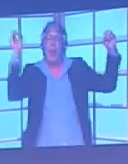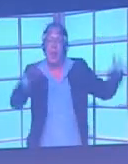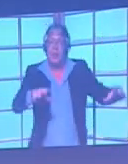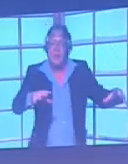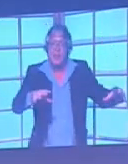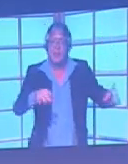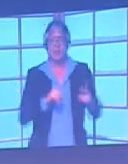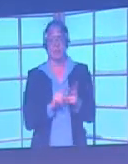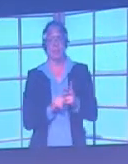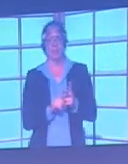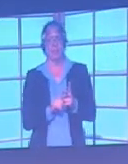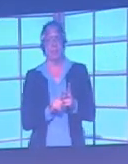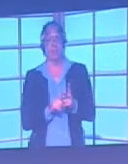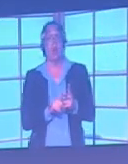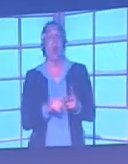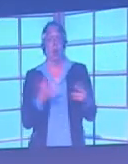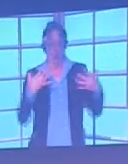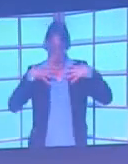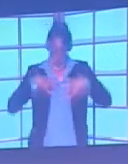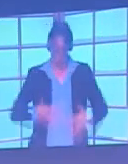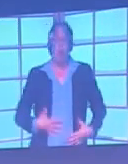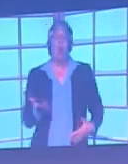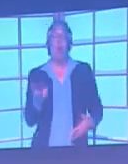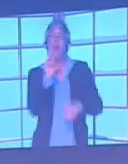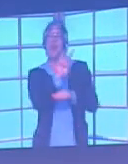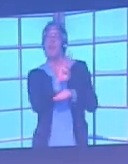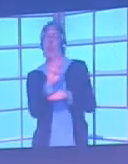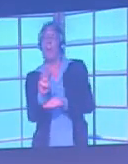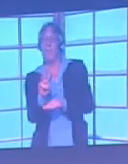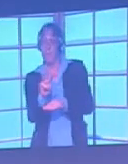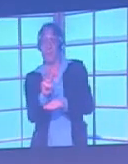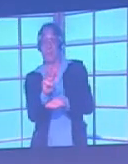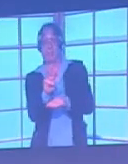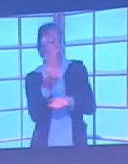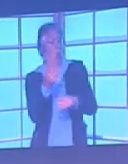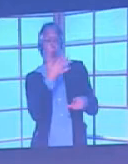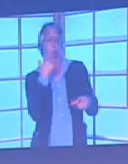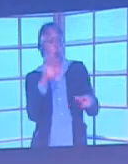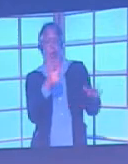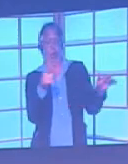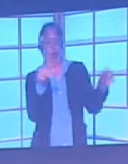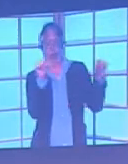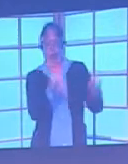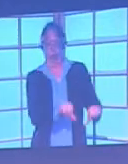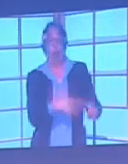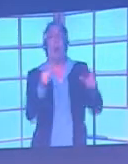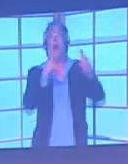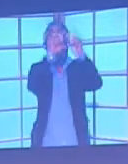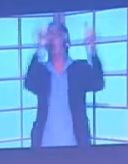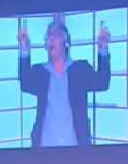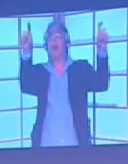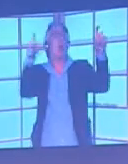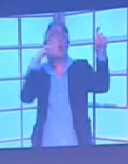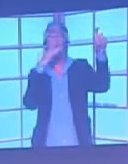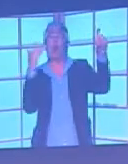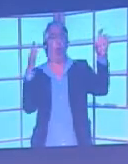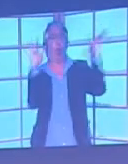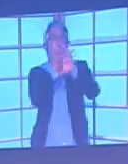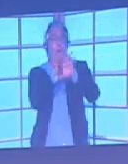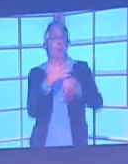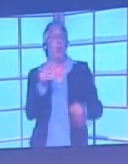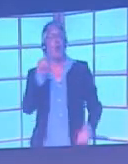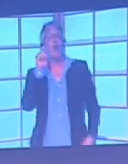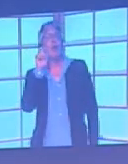with club colour schemes and websites, in venue wayfinding, and in TV coverage,